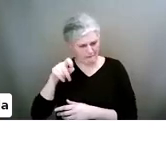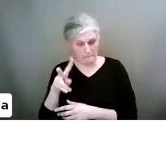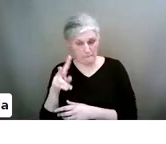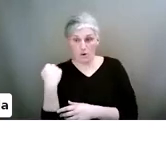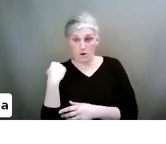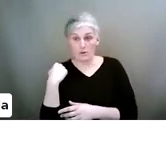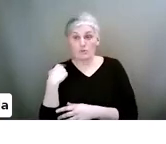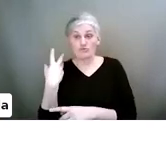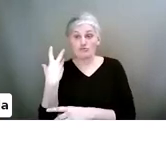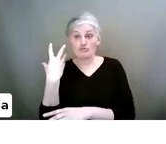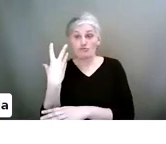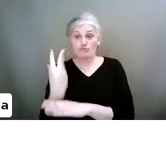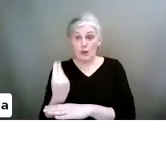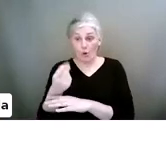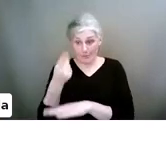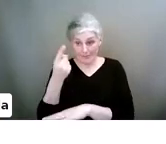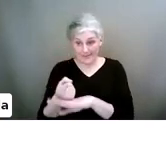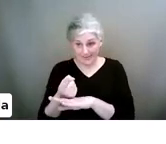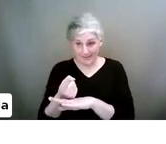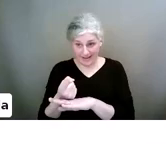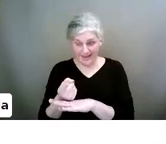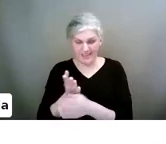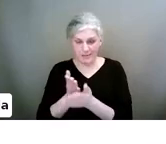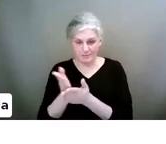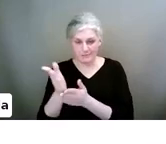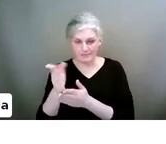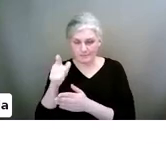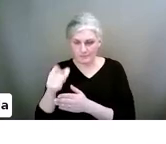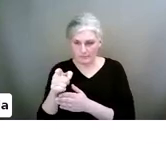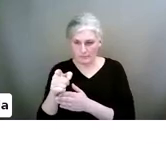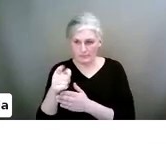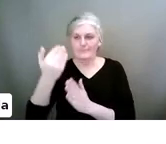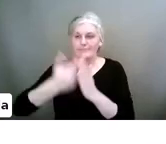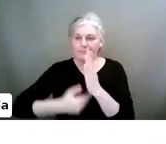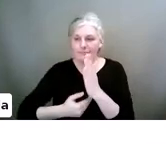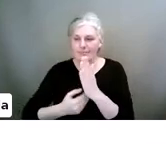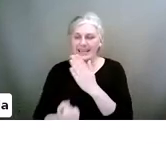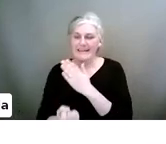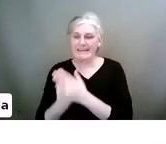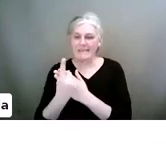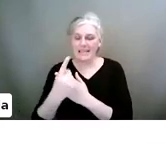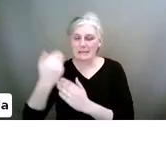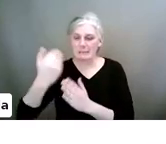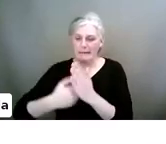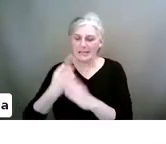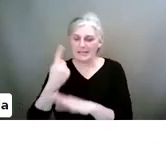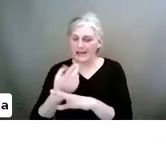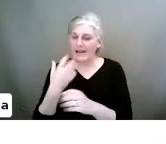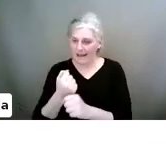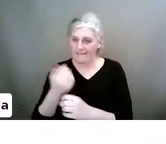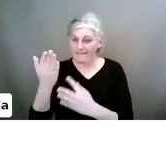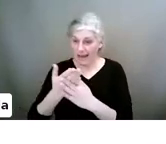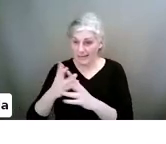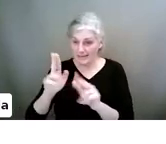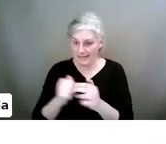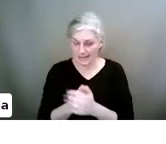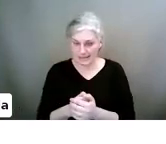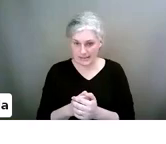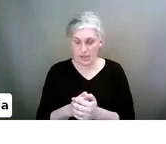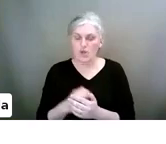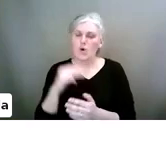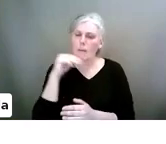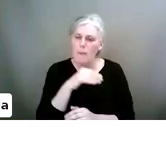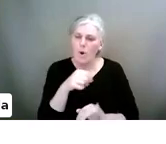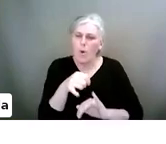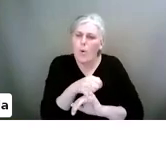recording is there and go through the settings on that as well. It's on that Web page as well, the events page. So with whom, you know, not